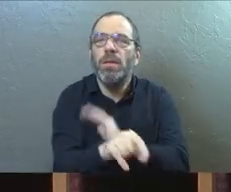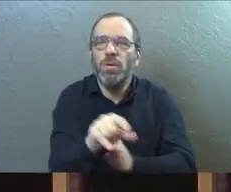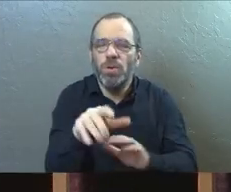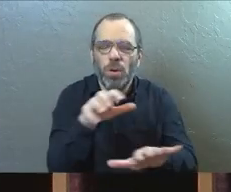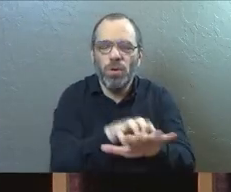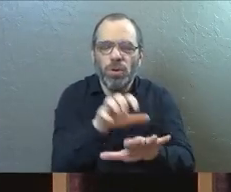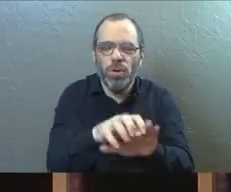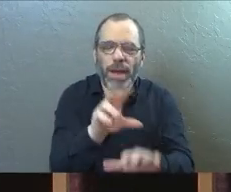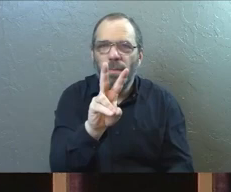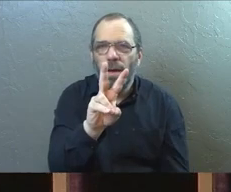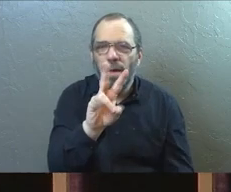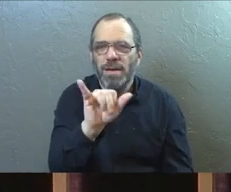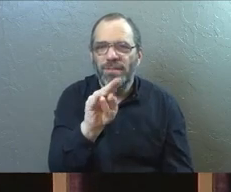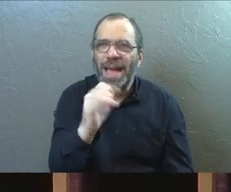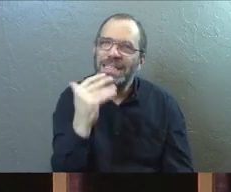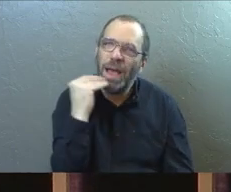home.